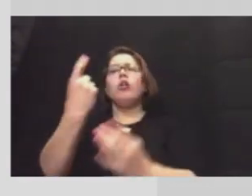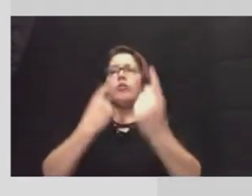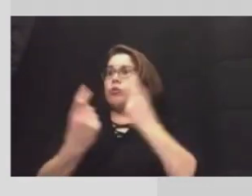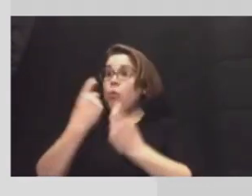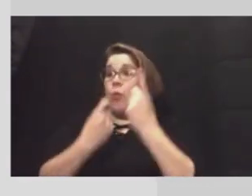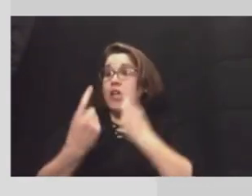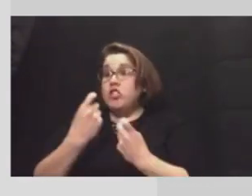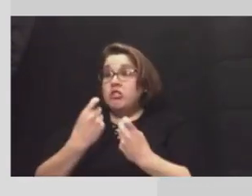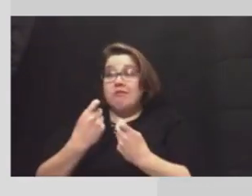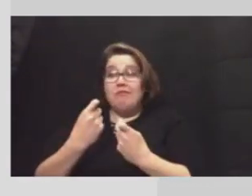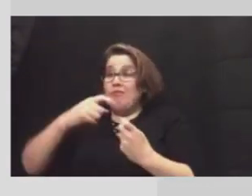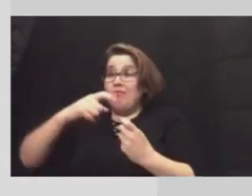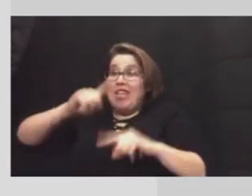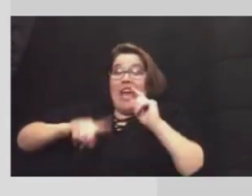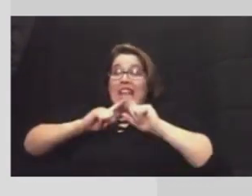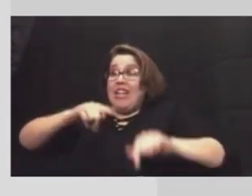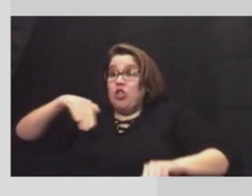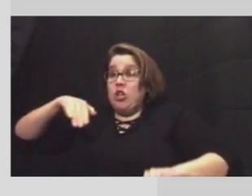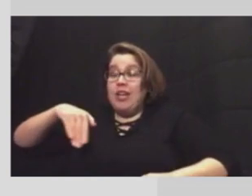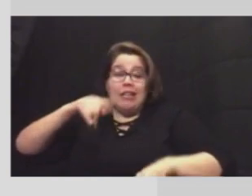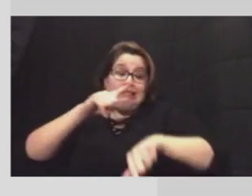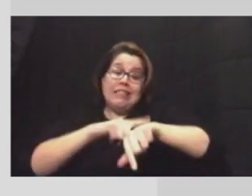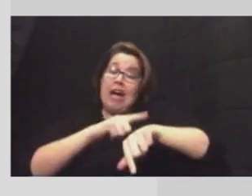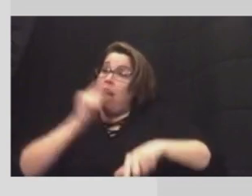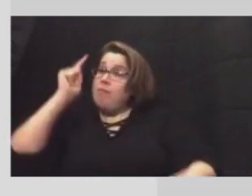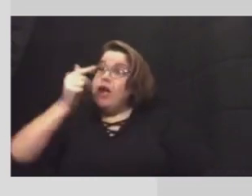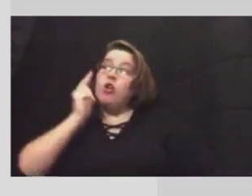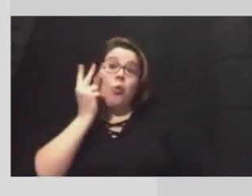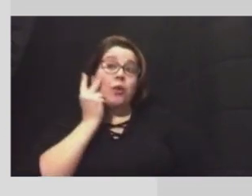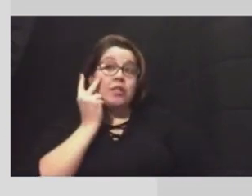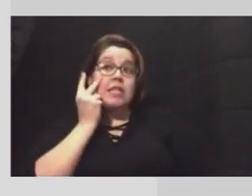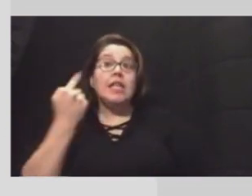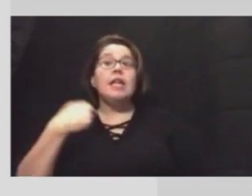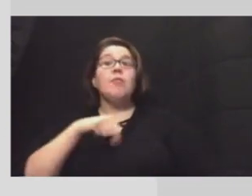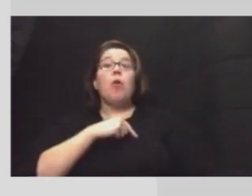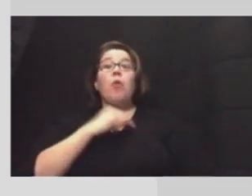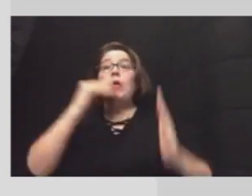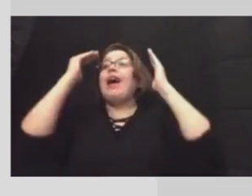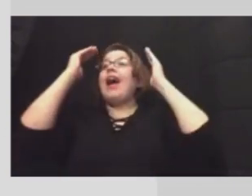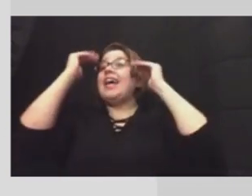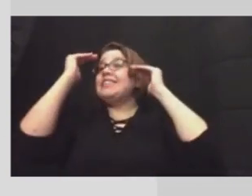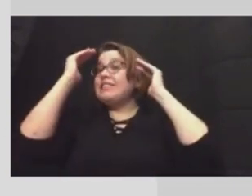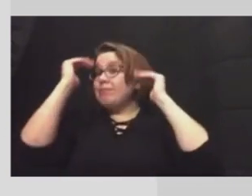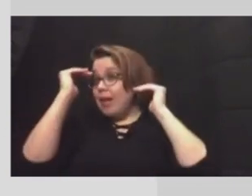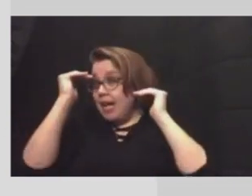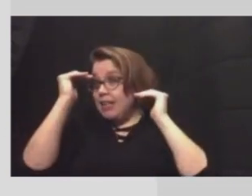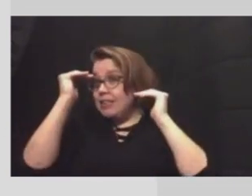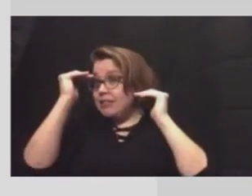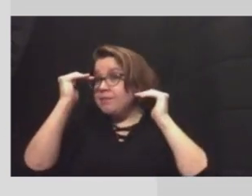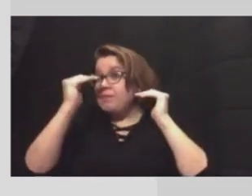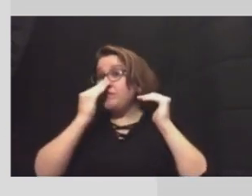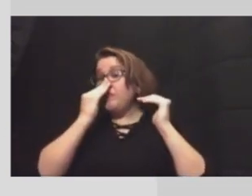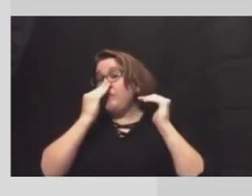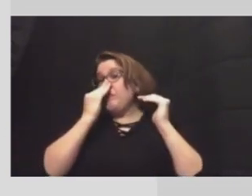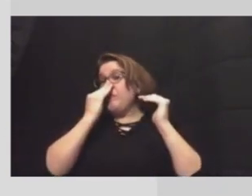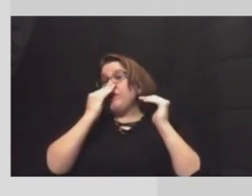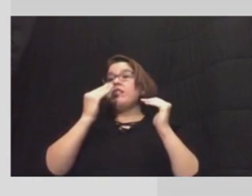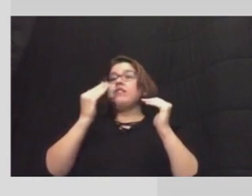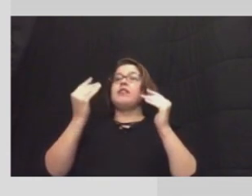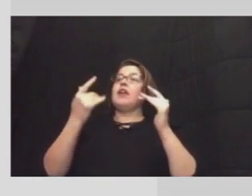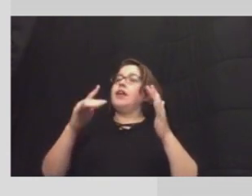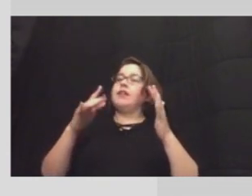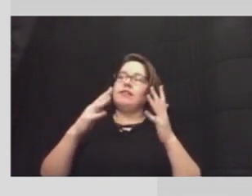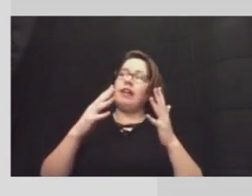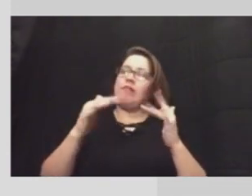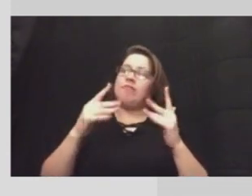we don't have answers to that time will tell but we anticipate uh that we through forms like this getting the word out